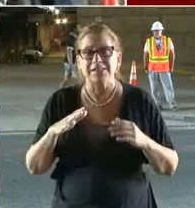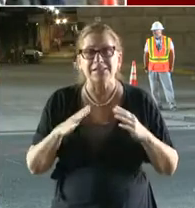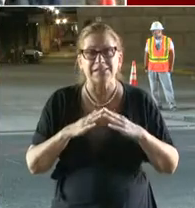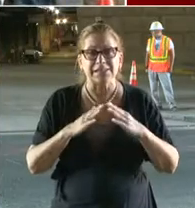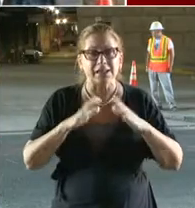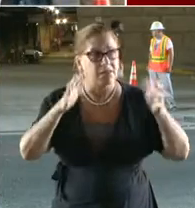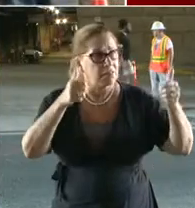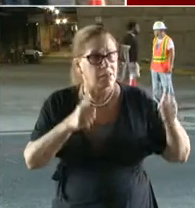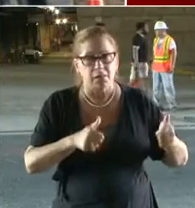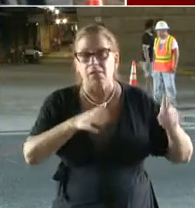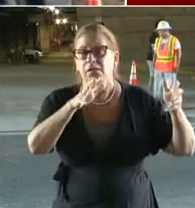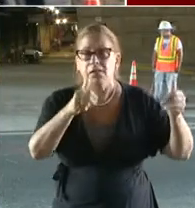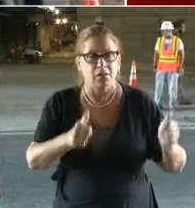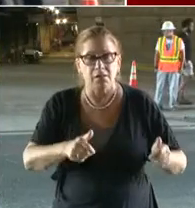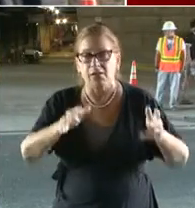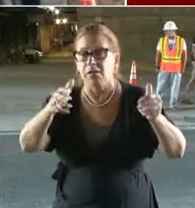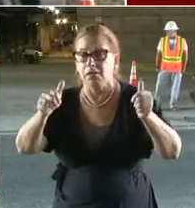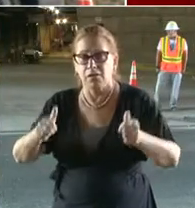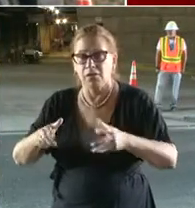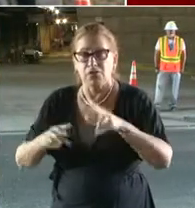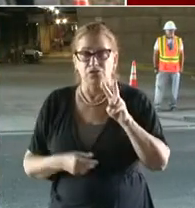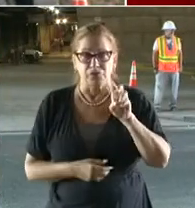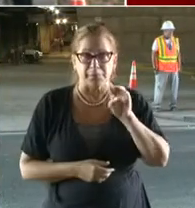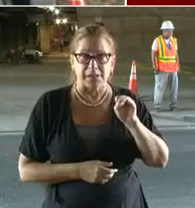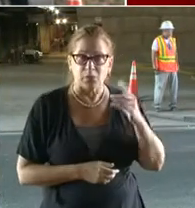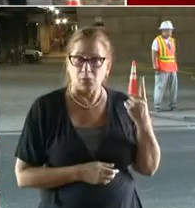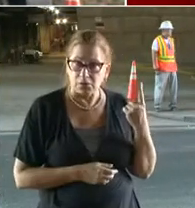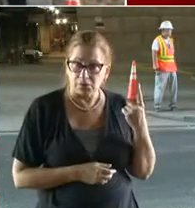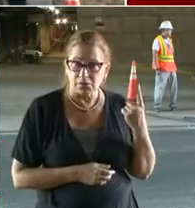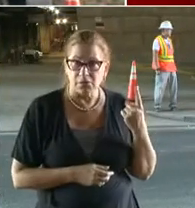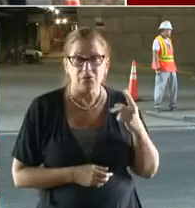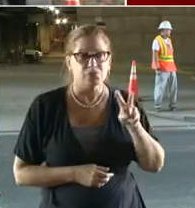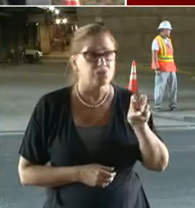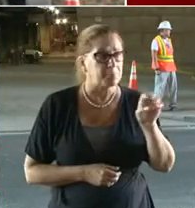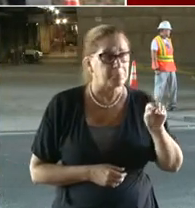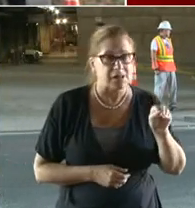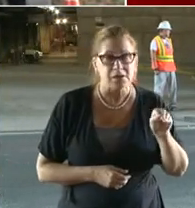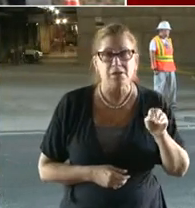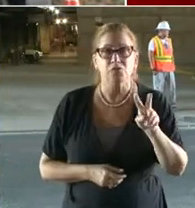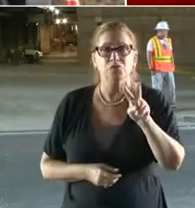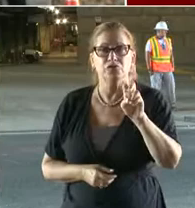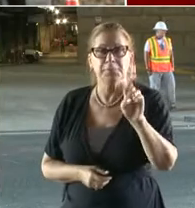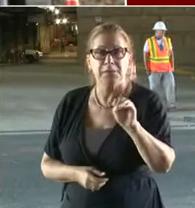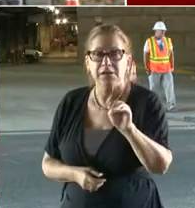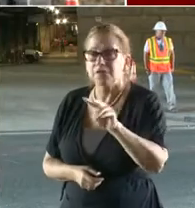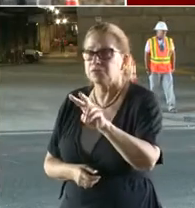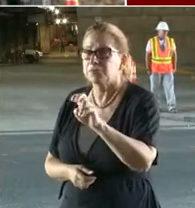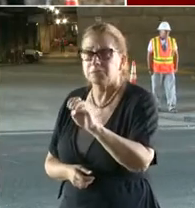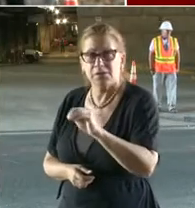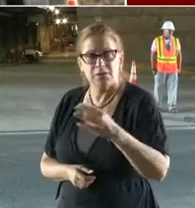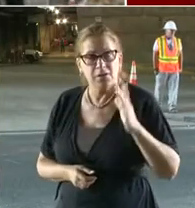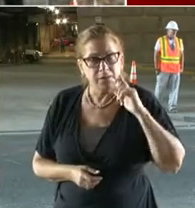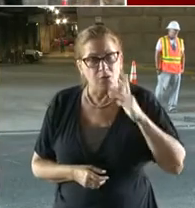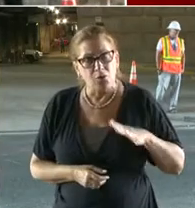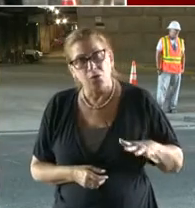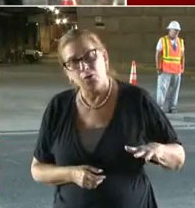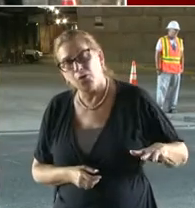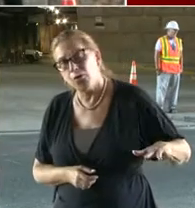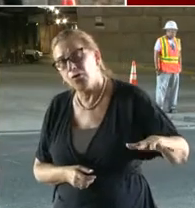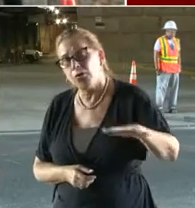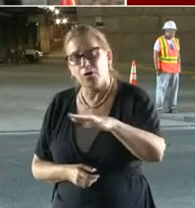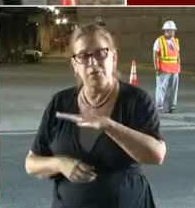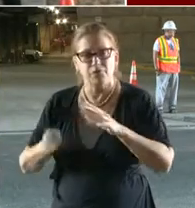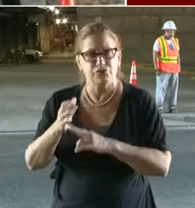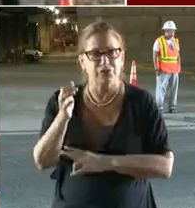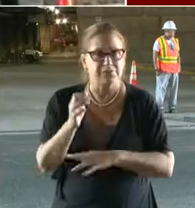up. I mean, is it an awful looking 20 years down the road to find the money to replace these one after another? Well, what I can